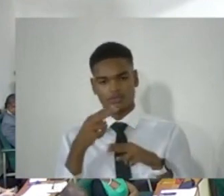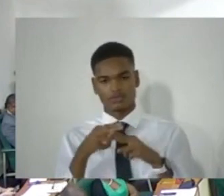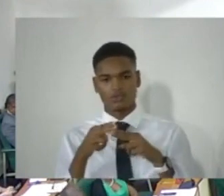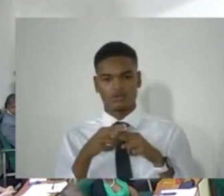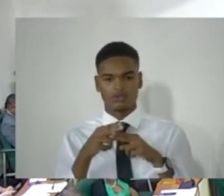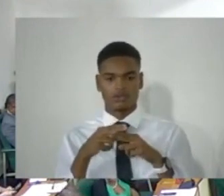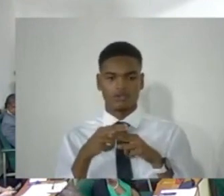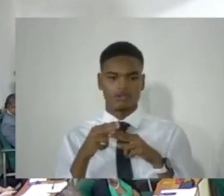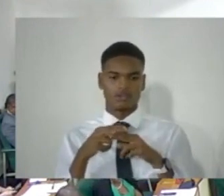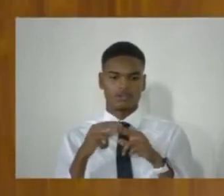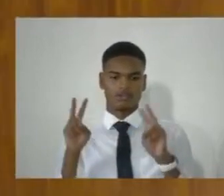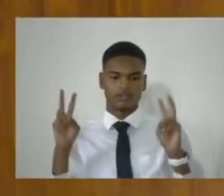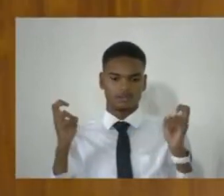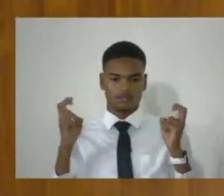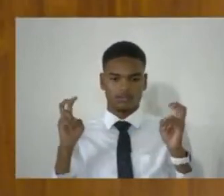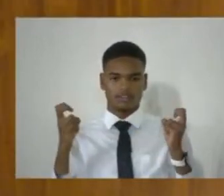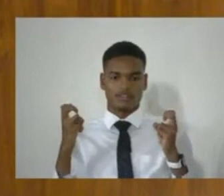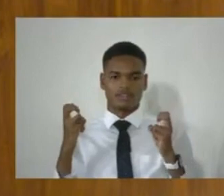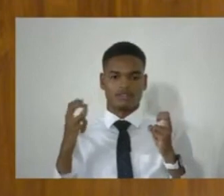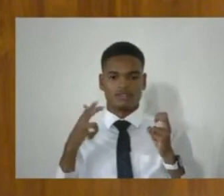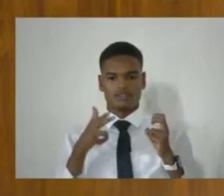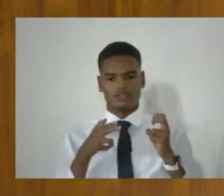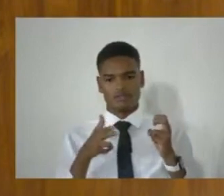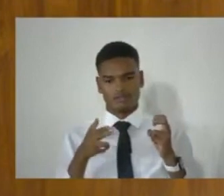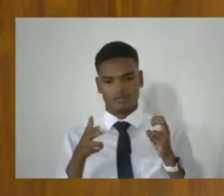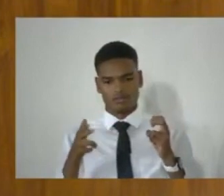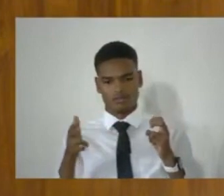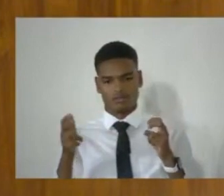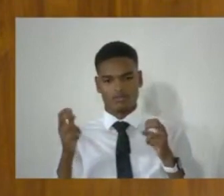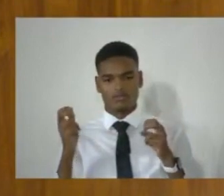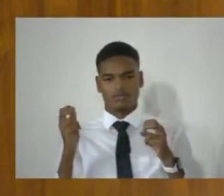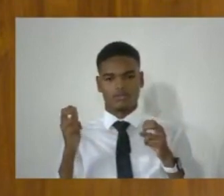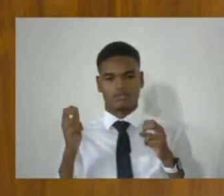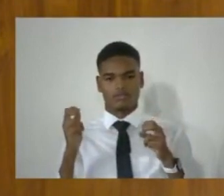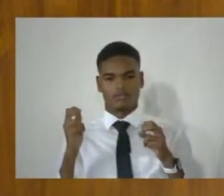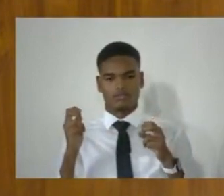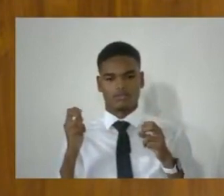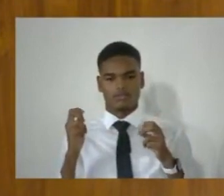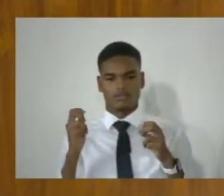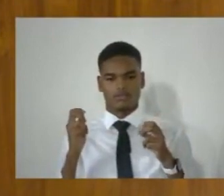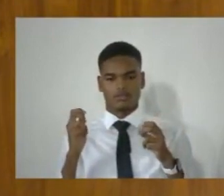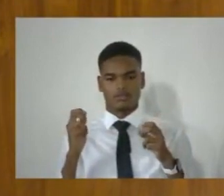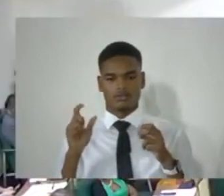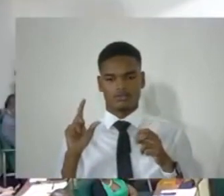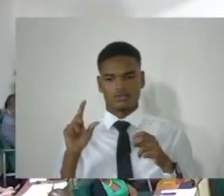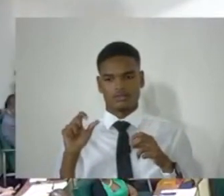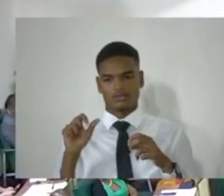the Firearms Prohibition, Restriction and Regulation Act, 2012.